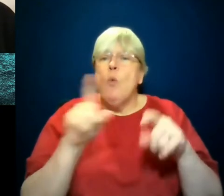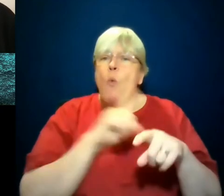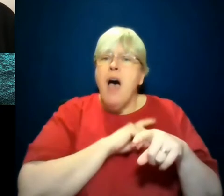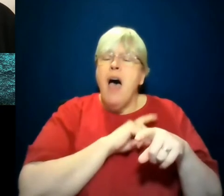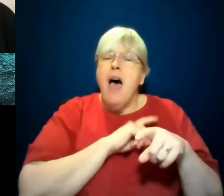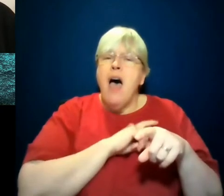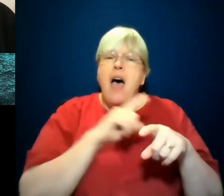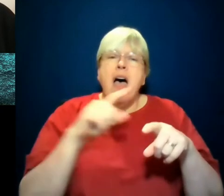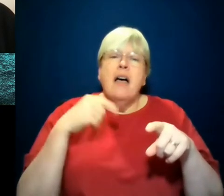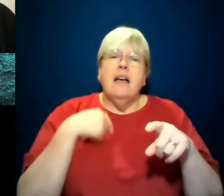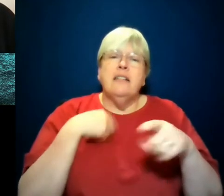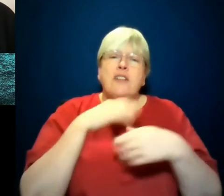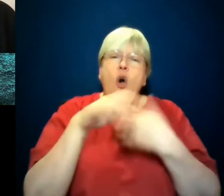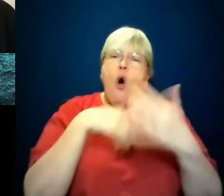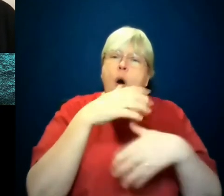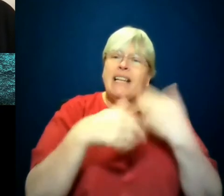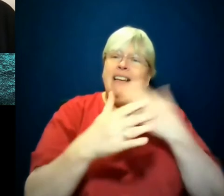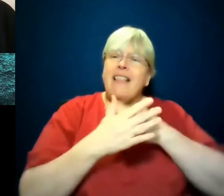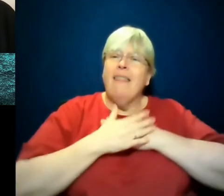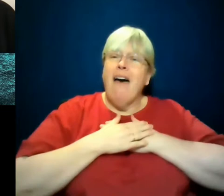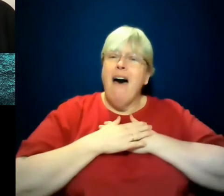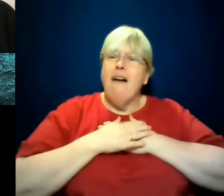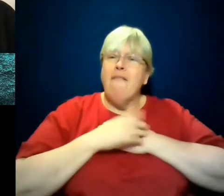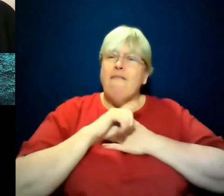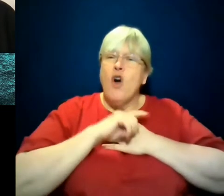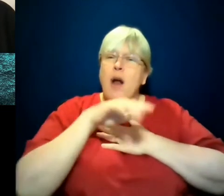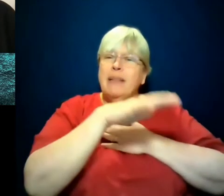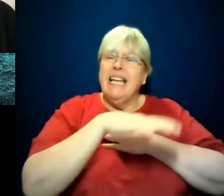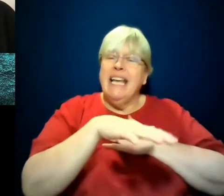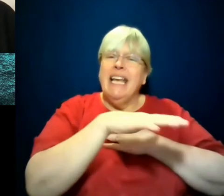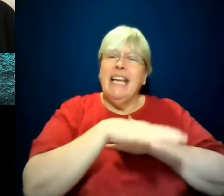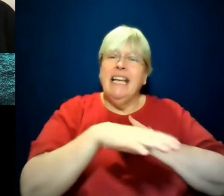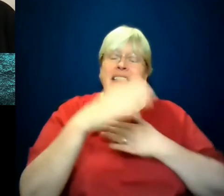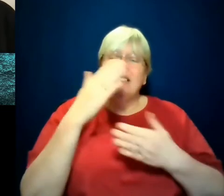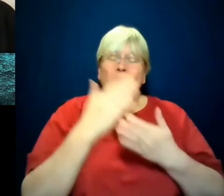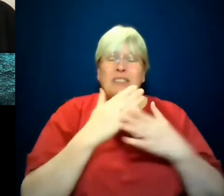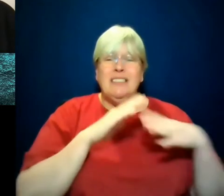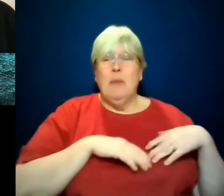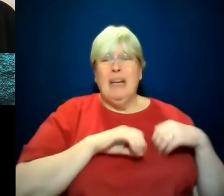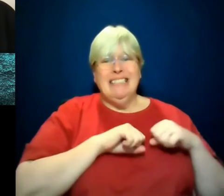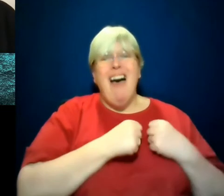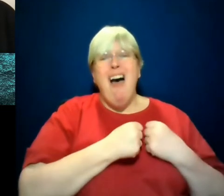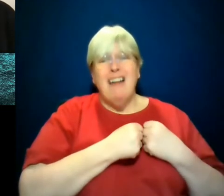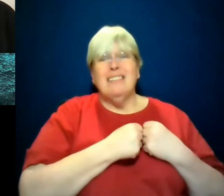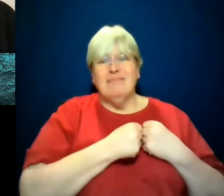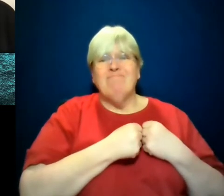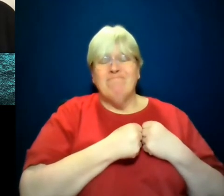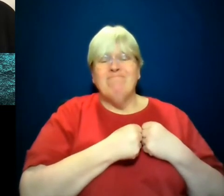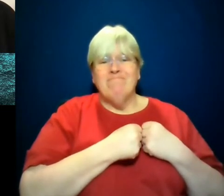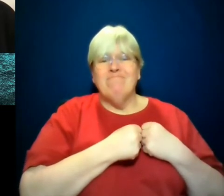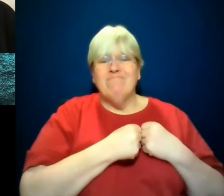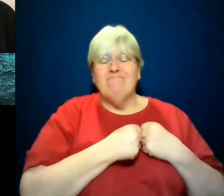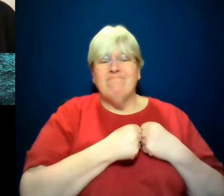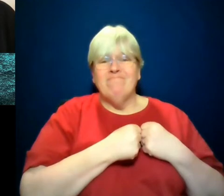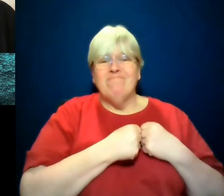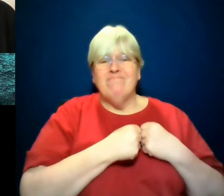love for a place that breaks his heart, and the reason why he picked up the badge is because he